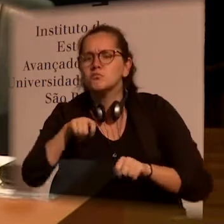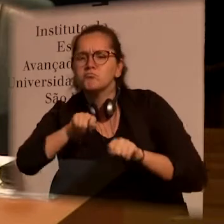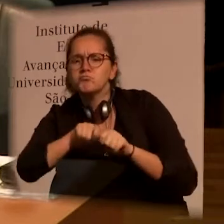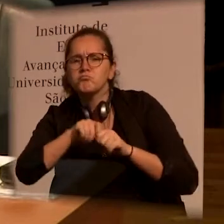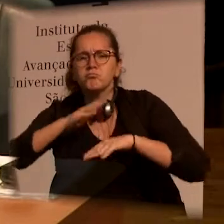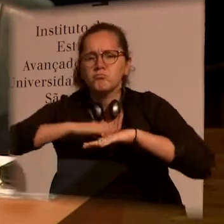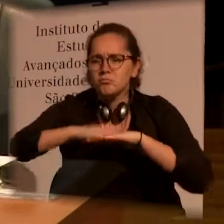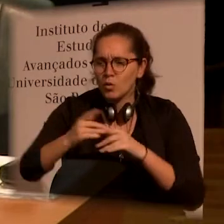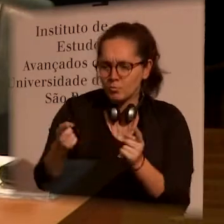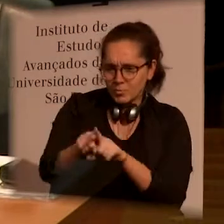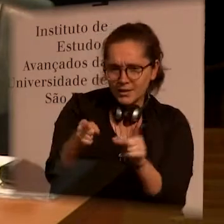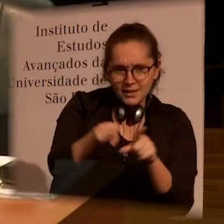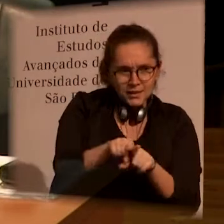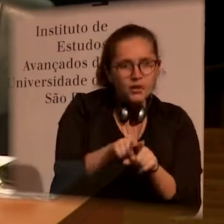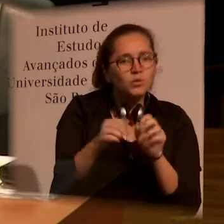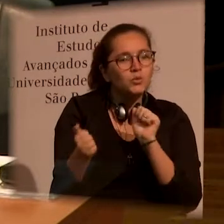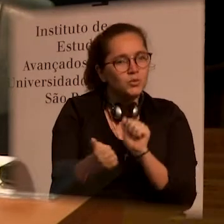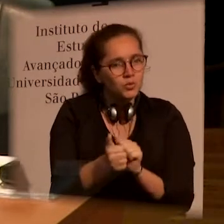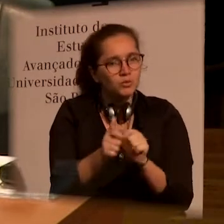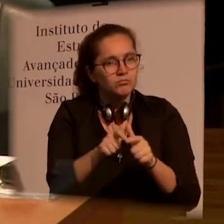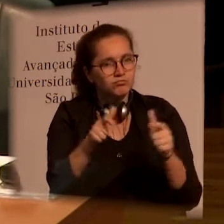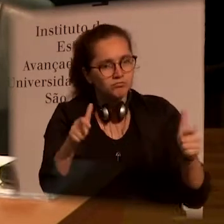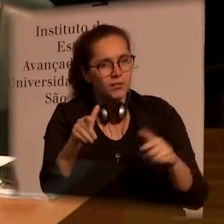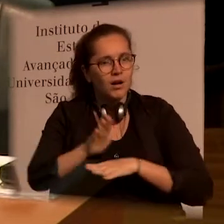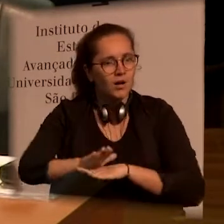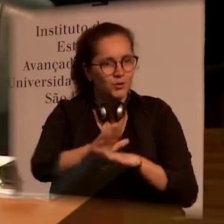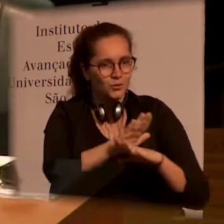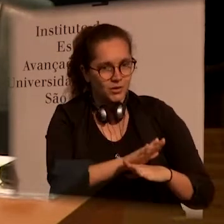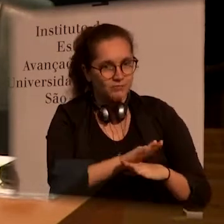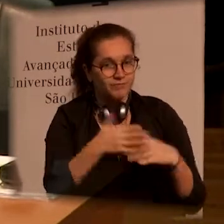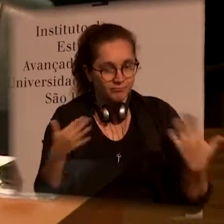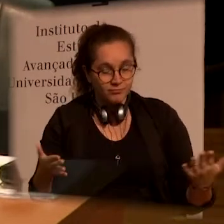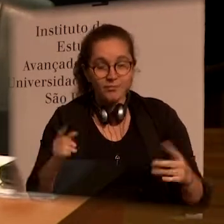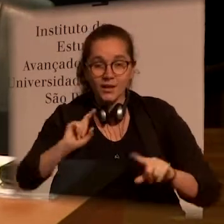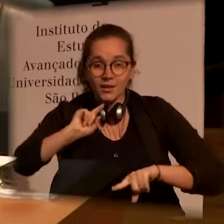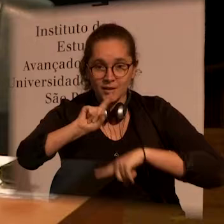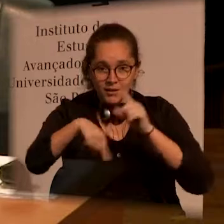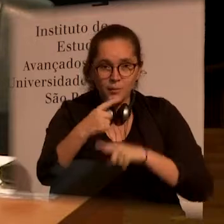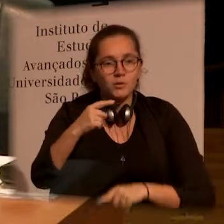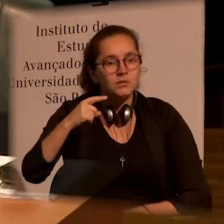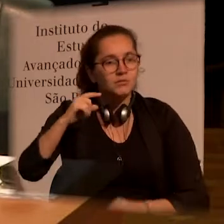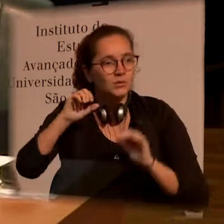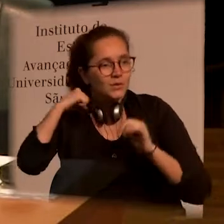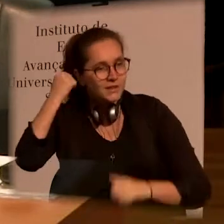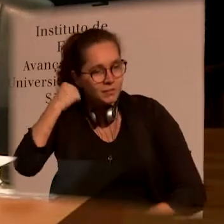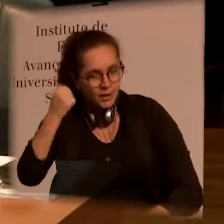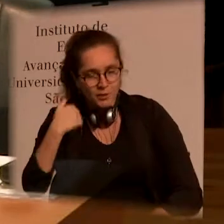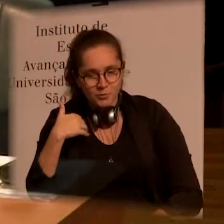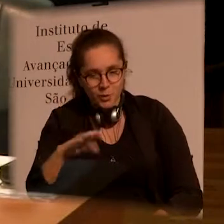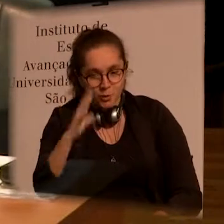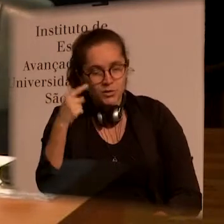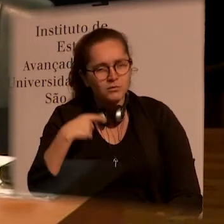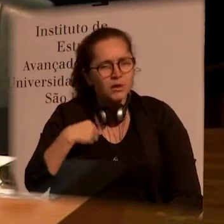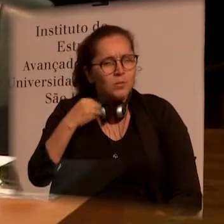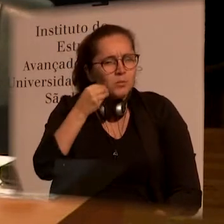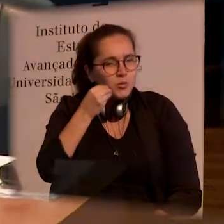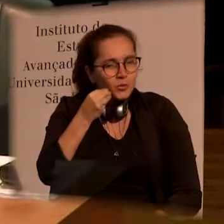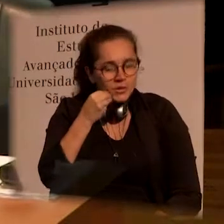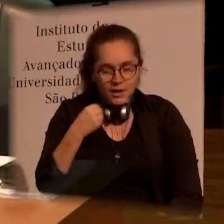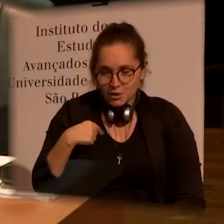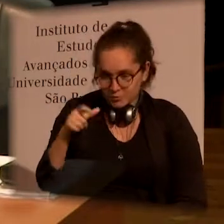present their projects so that they could have more partnership with the London School of Medicine. And at this seminar, I